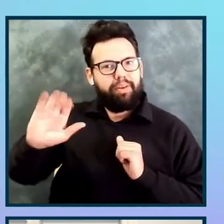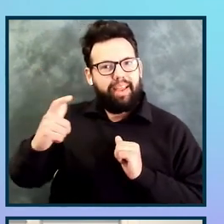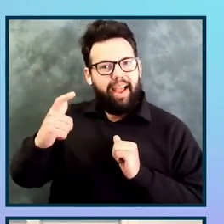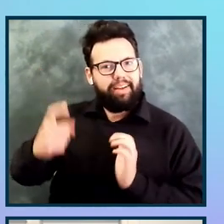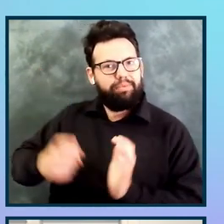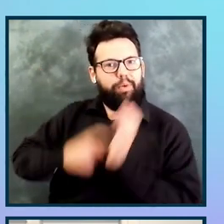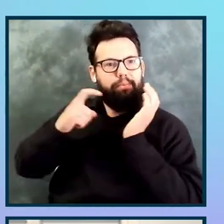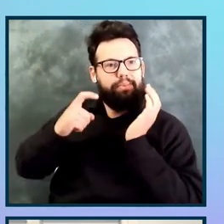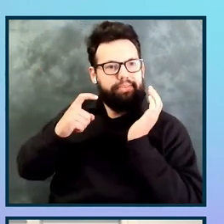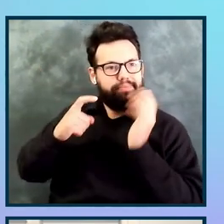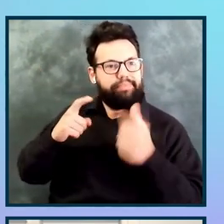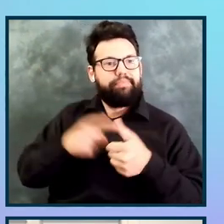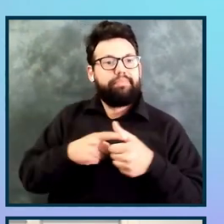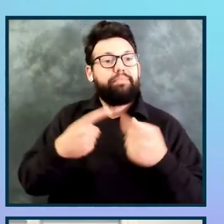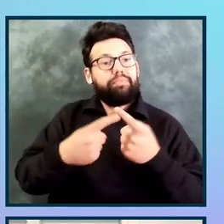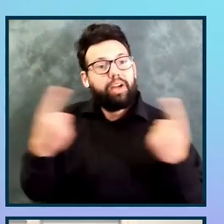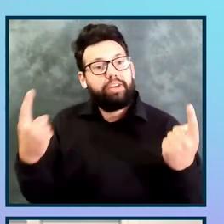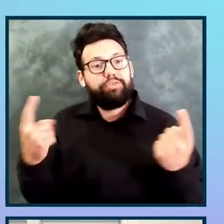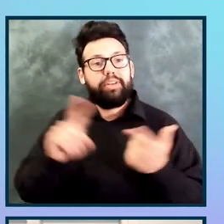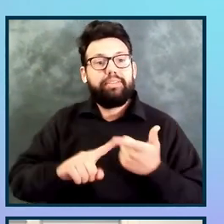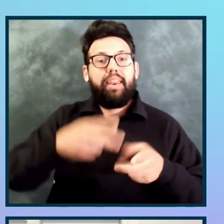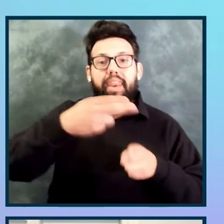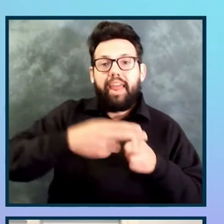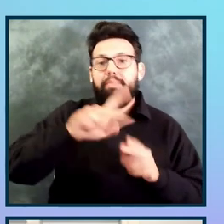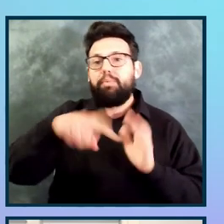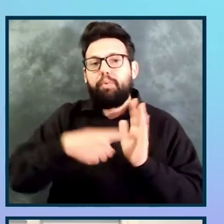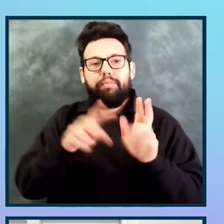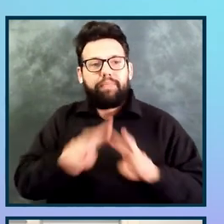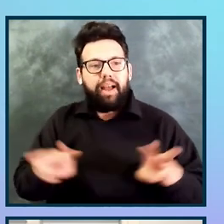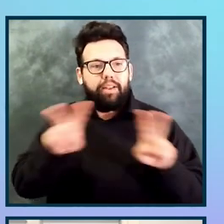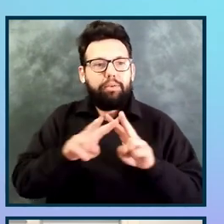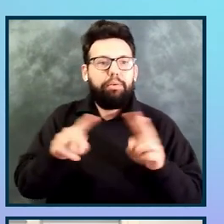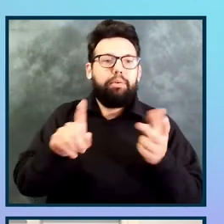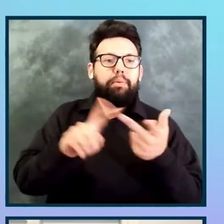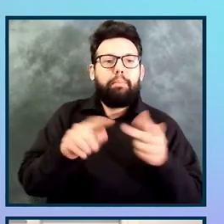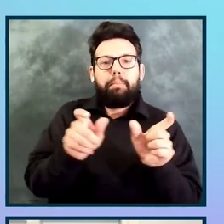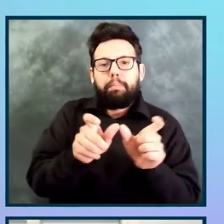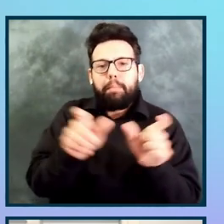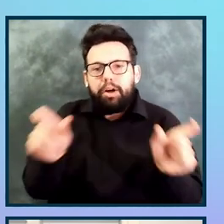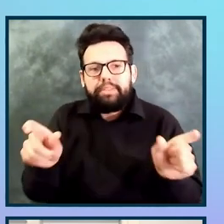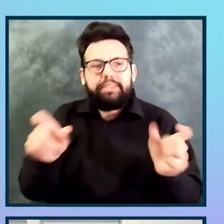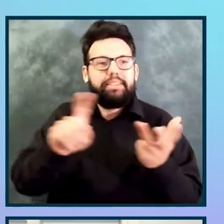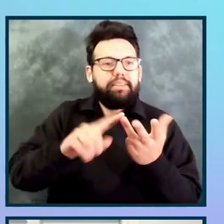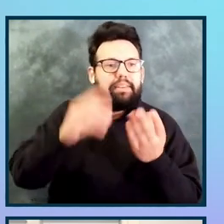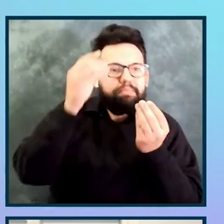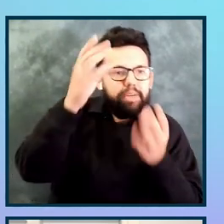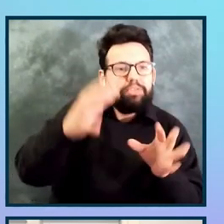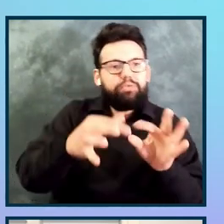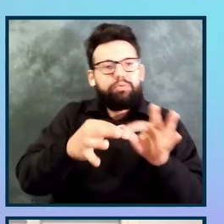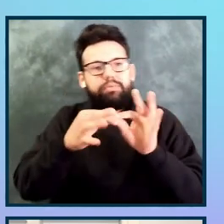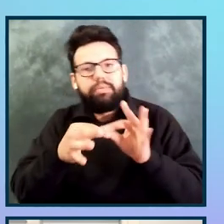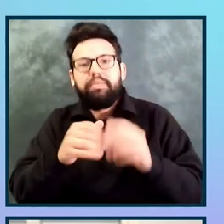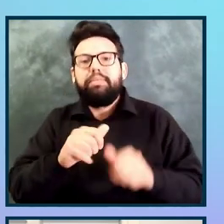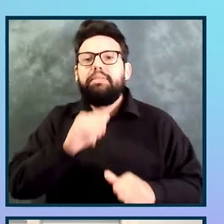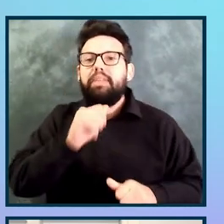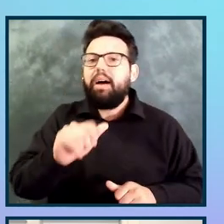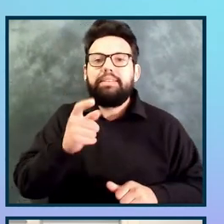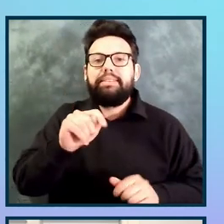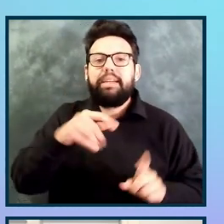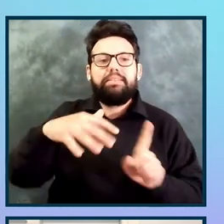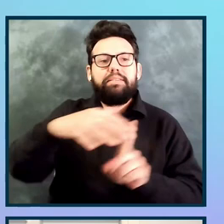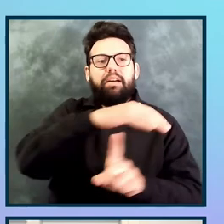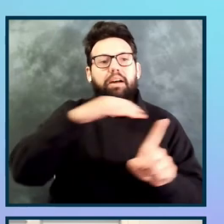name role value, parsing, info and relationships, non-text content, focus order, keyboard,